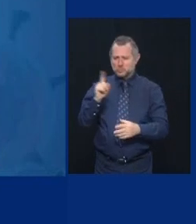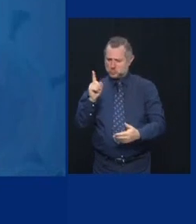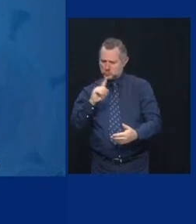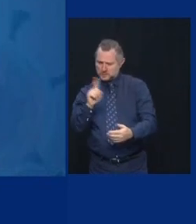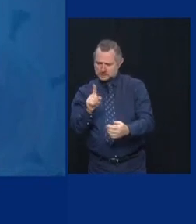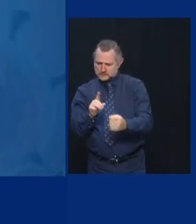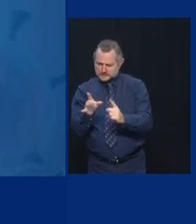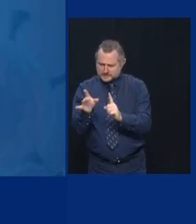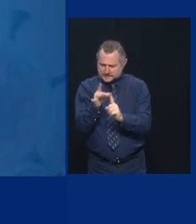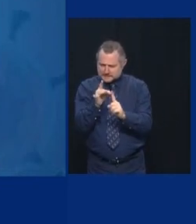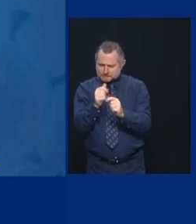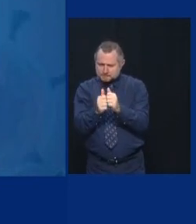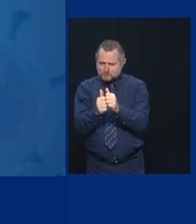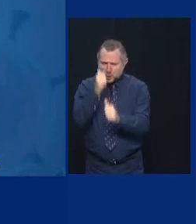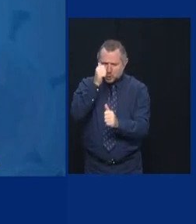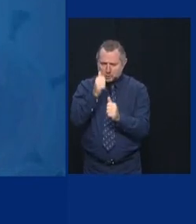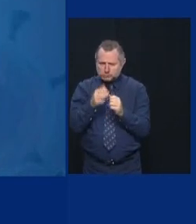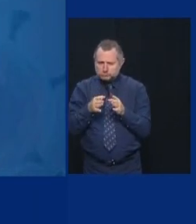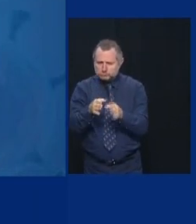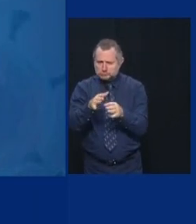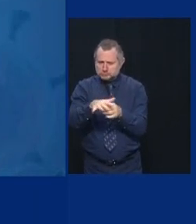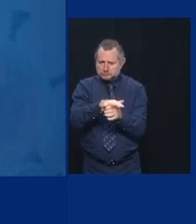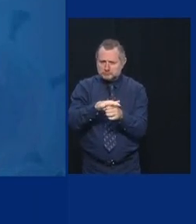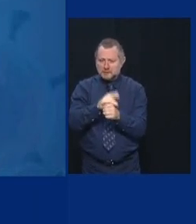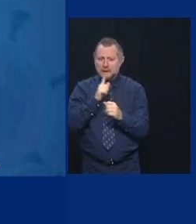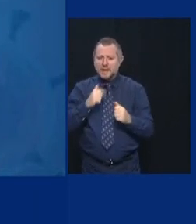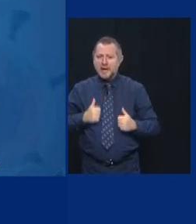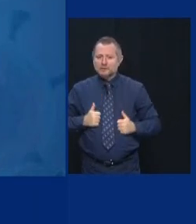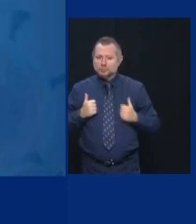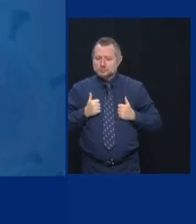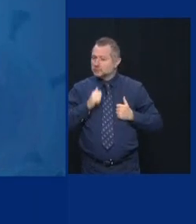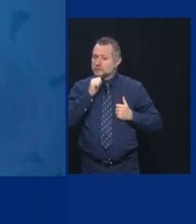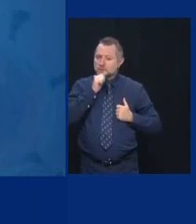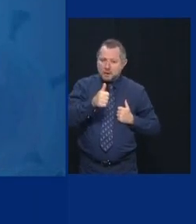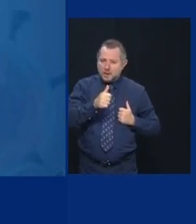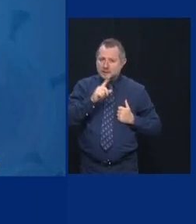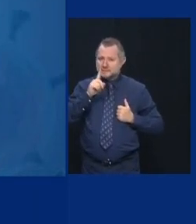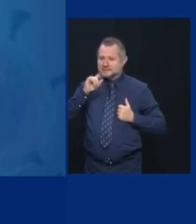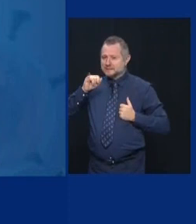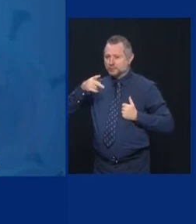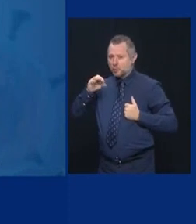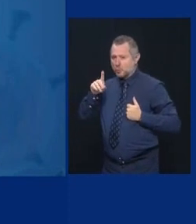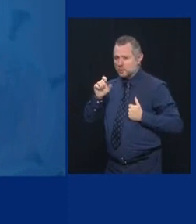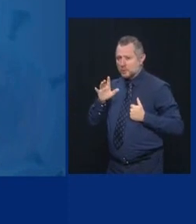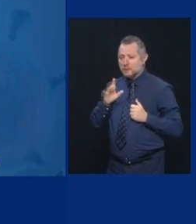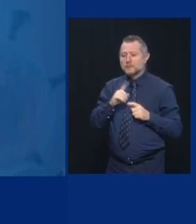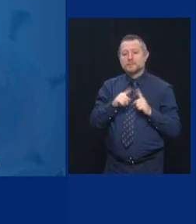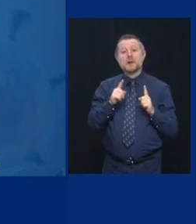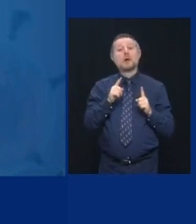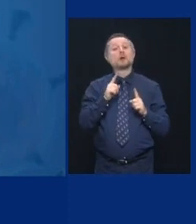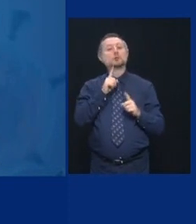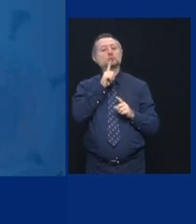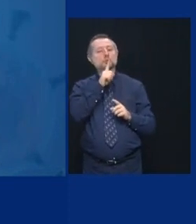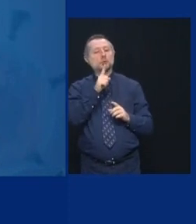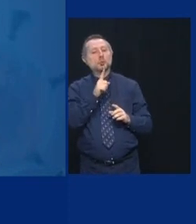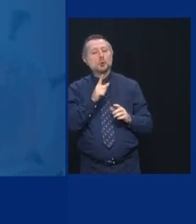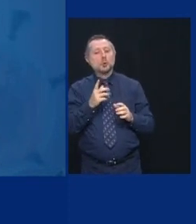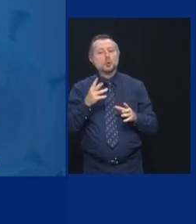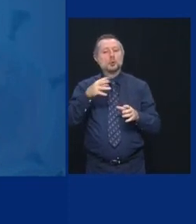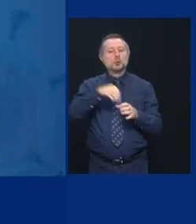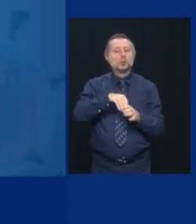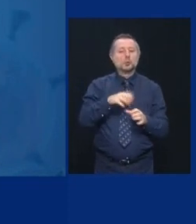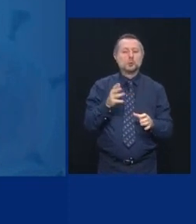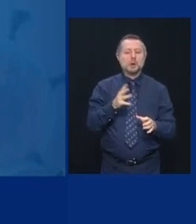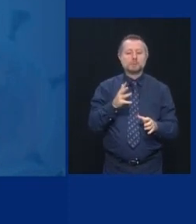that you have, again, by address, and make sure you're including the